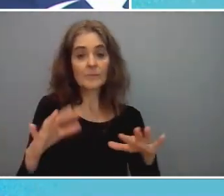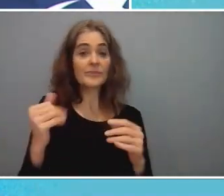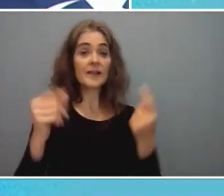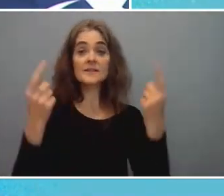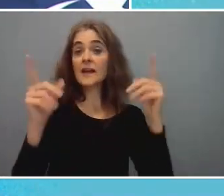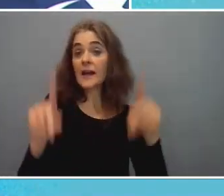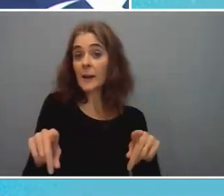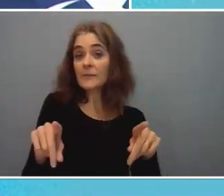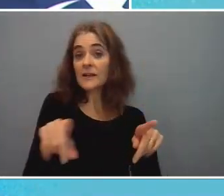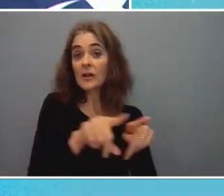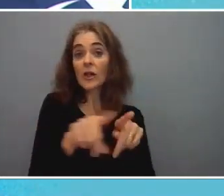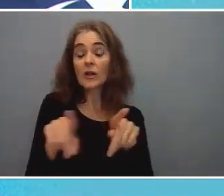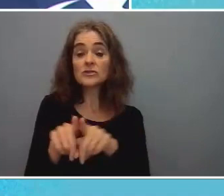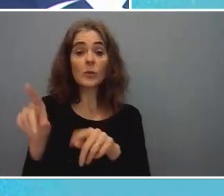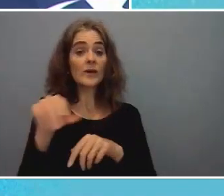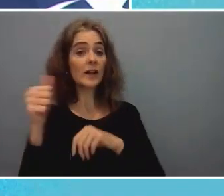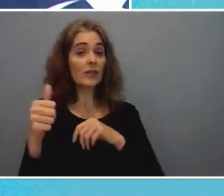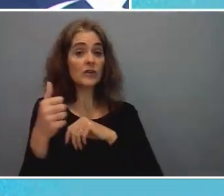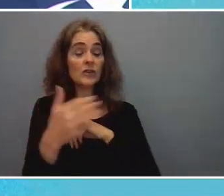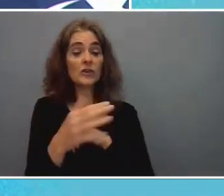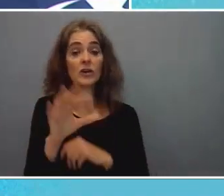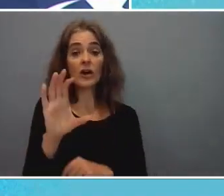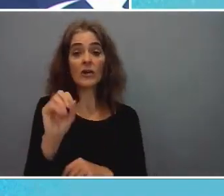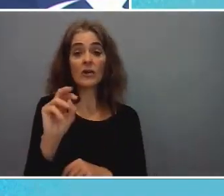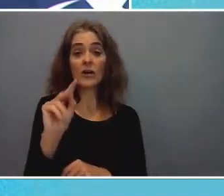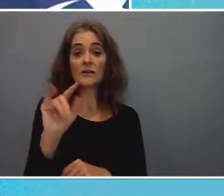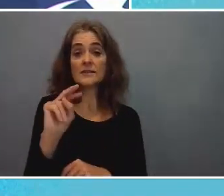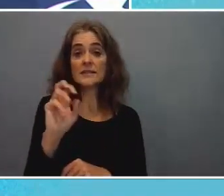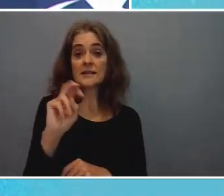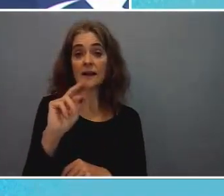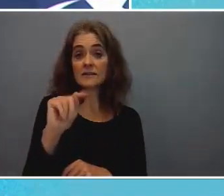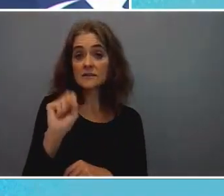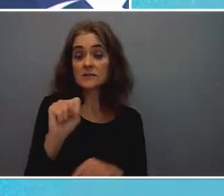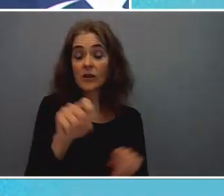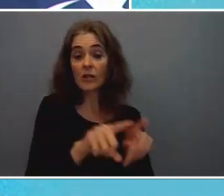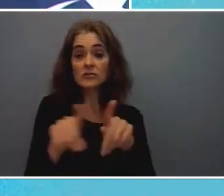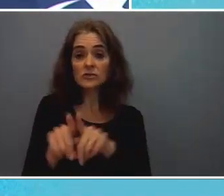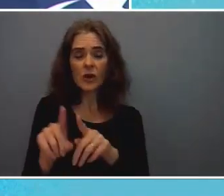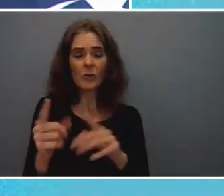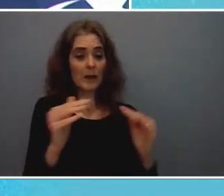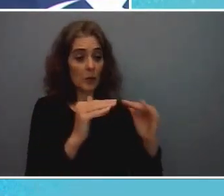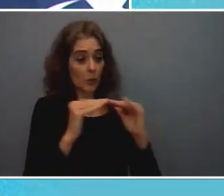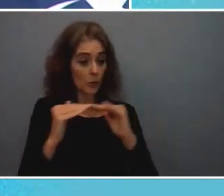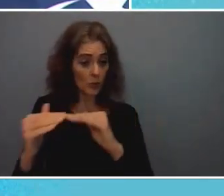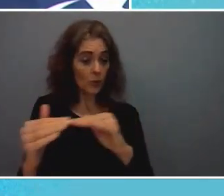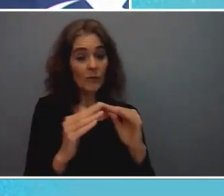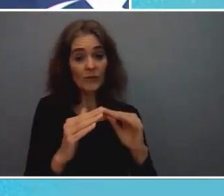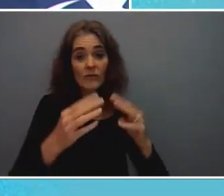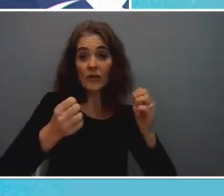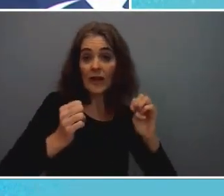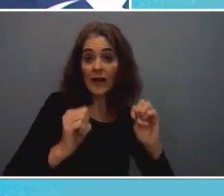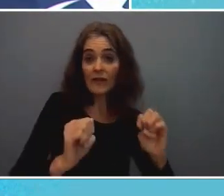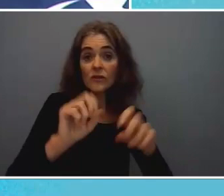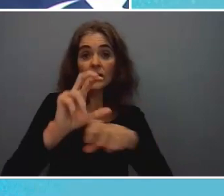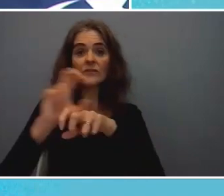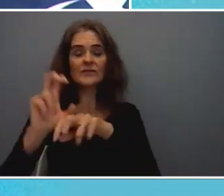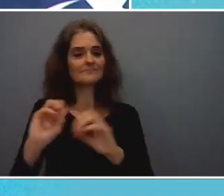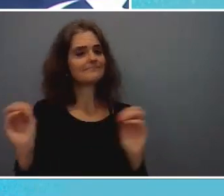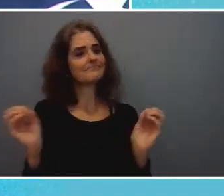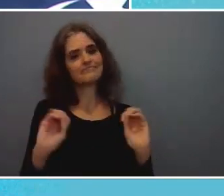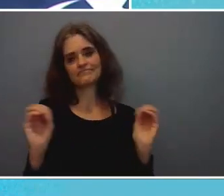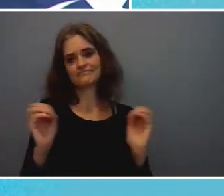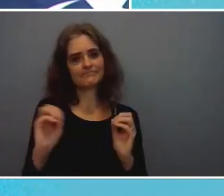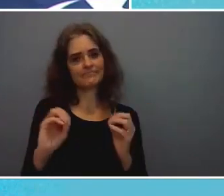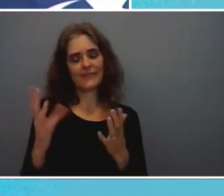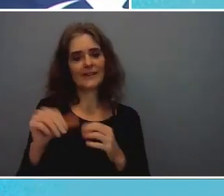continents as well but we don't see an equivalent level of effort and investments and fncs in developing countries